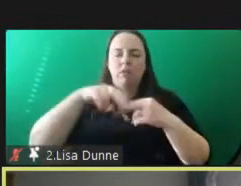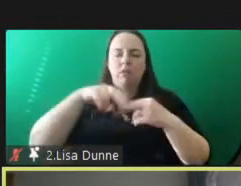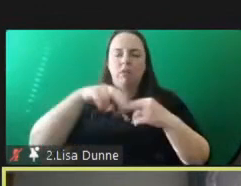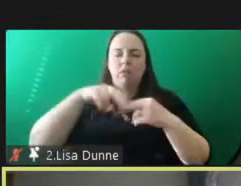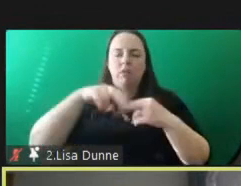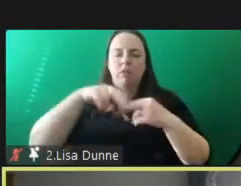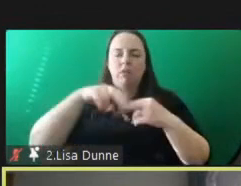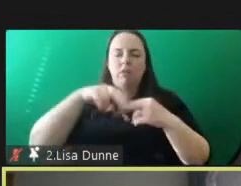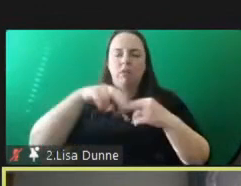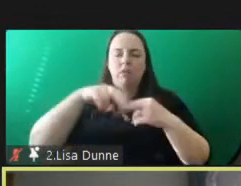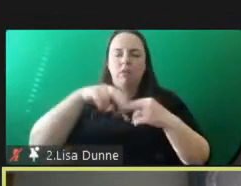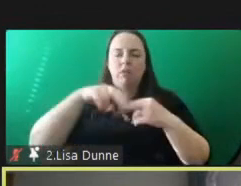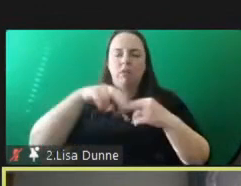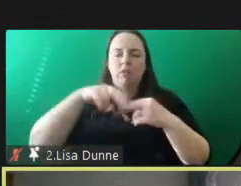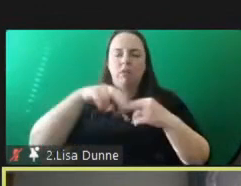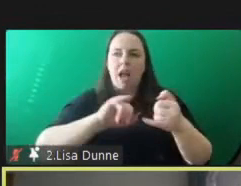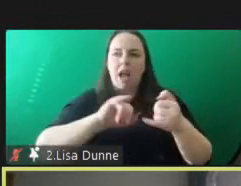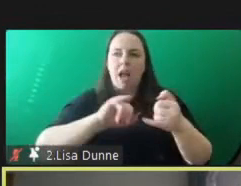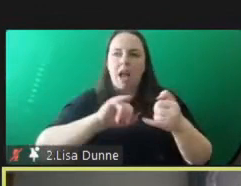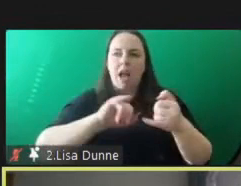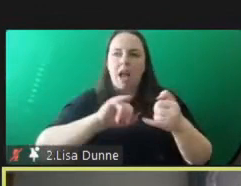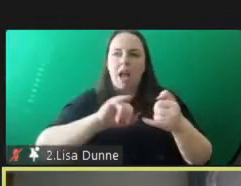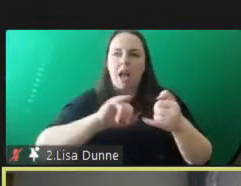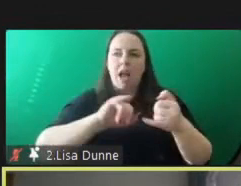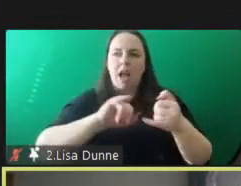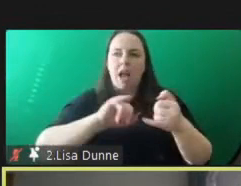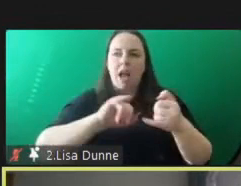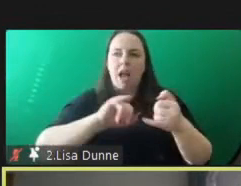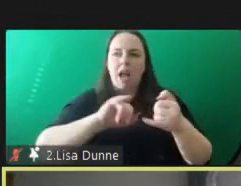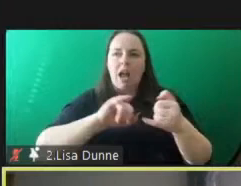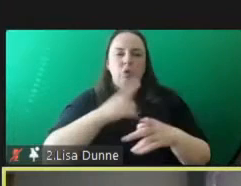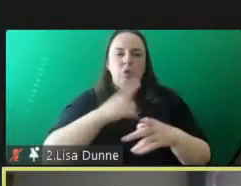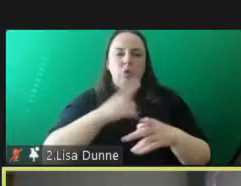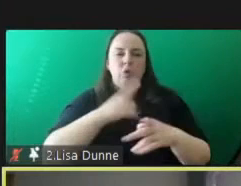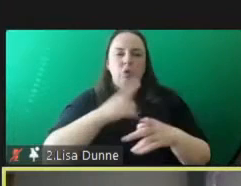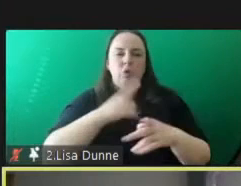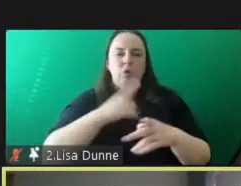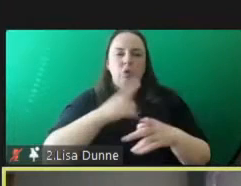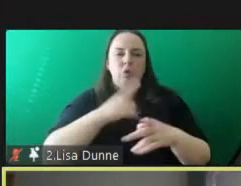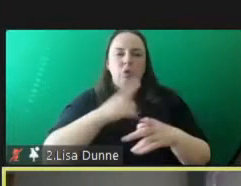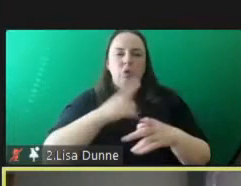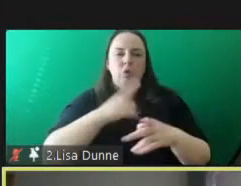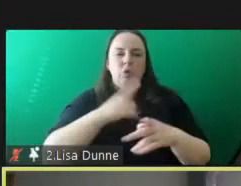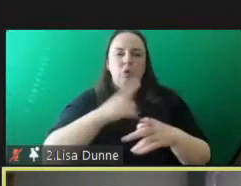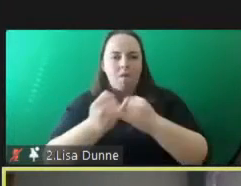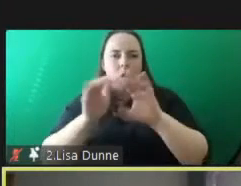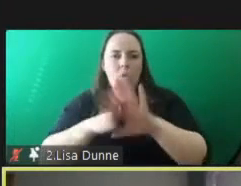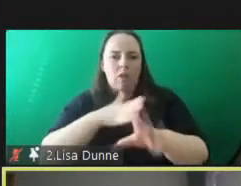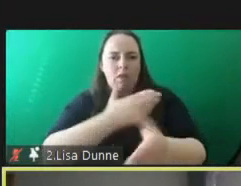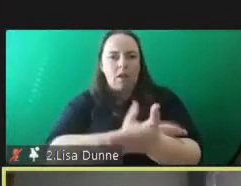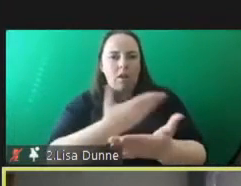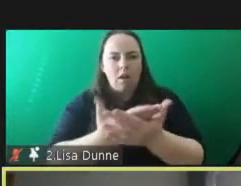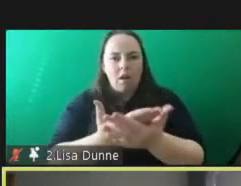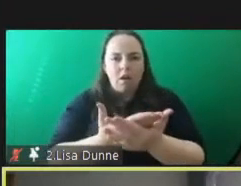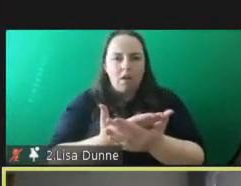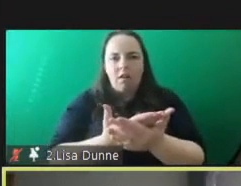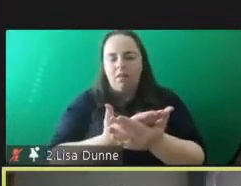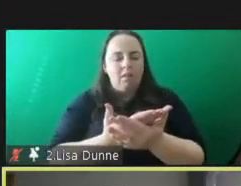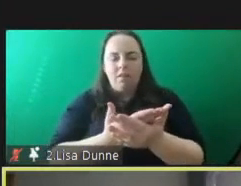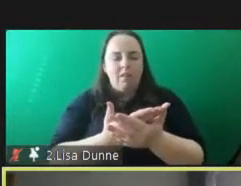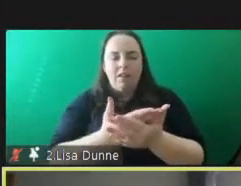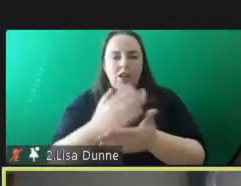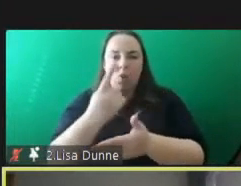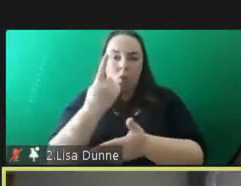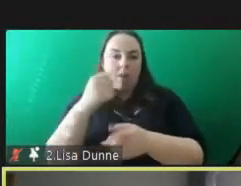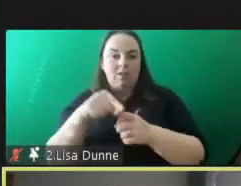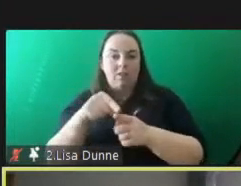risk so it's not just the the issue that's brought them into conflict with the justice system it's not the